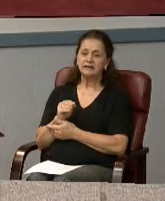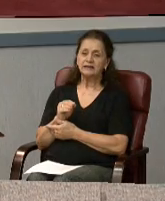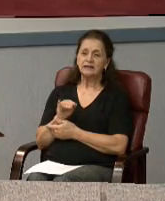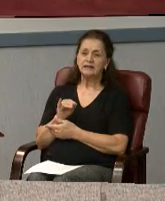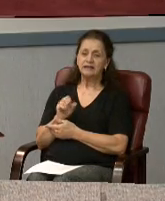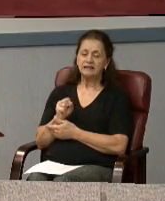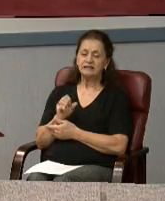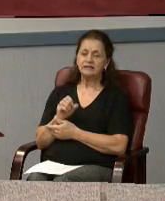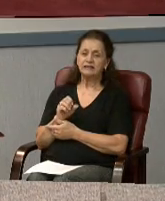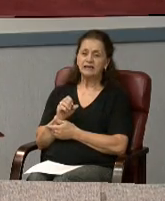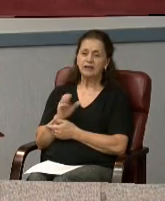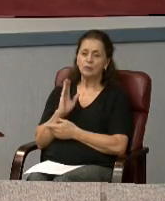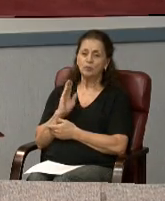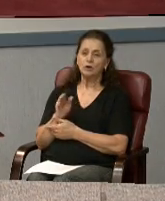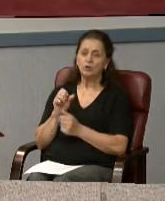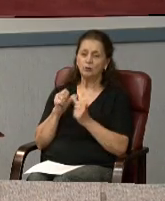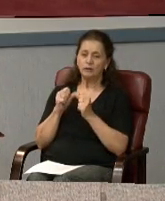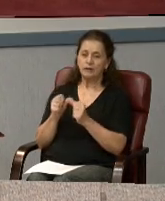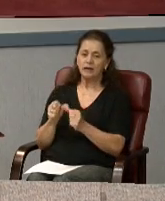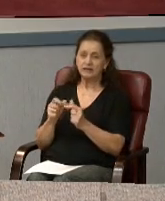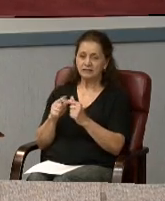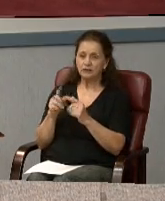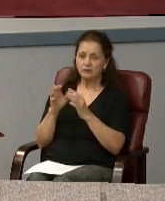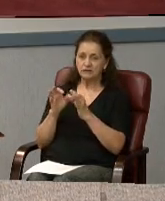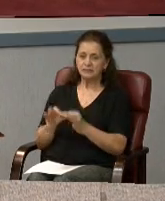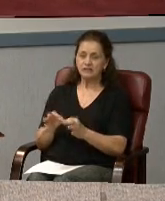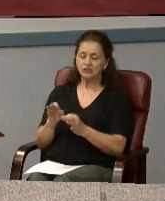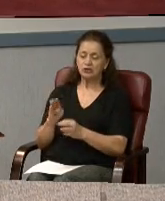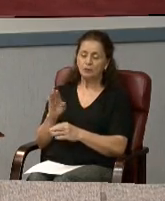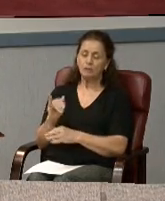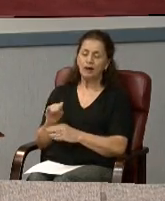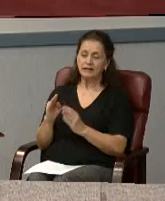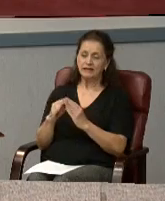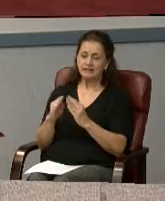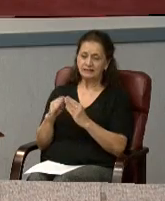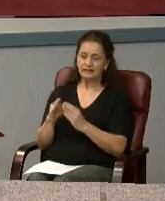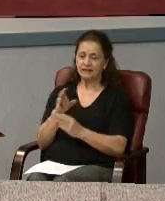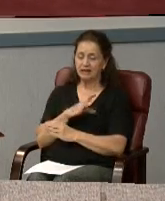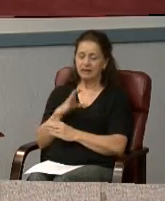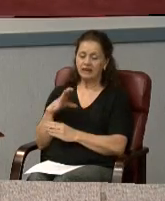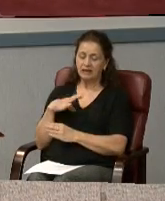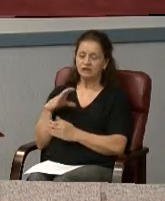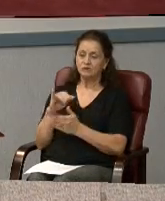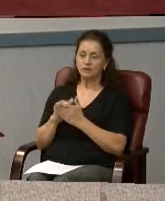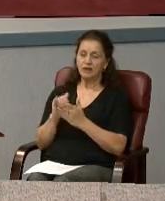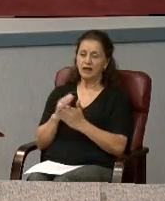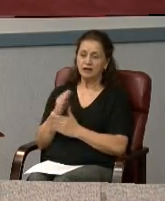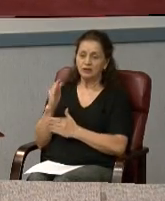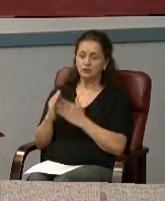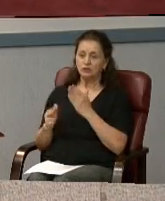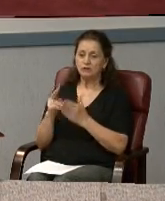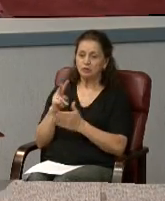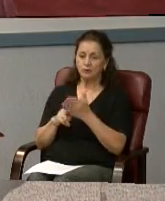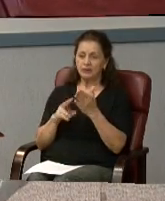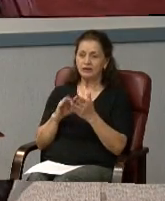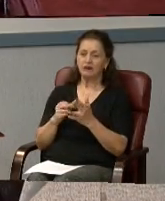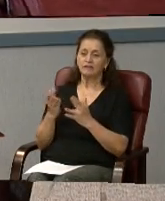until a decision is reached by the Mayor and City Council. And that concludes the reading of the file, Madam President. Thank you, Mr. Brendel.